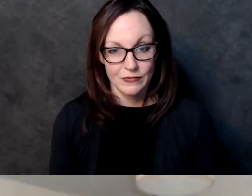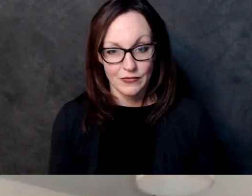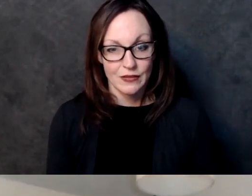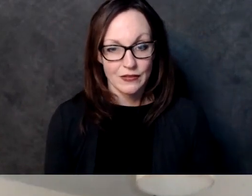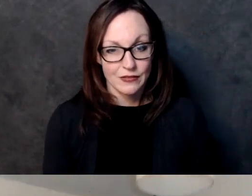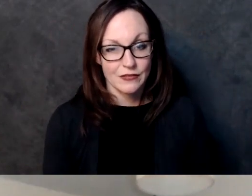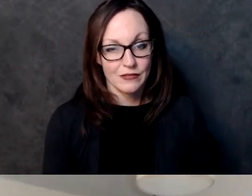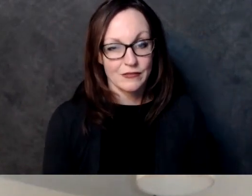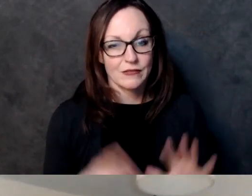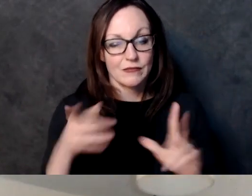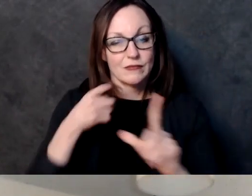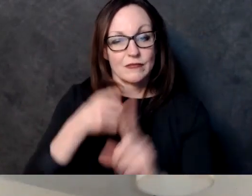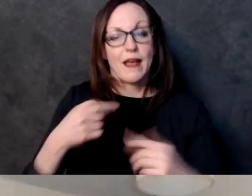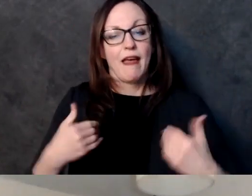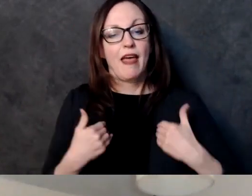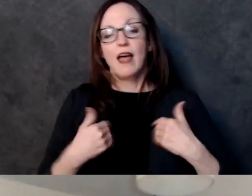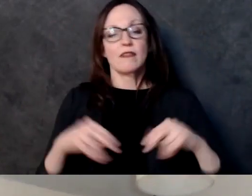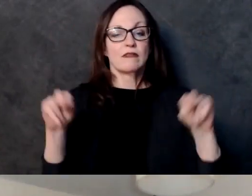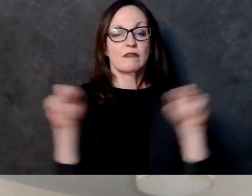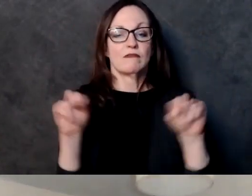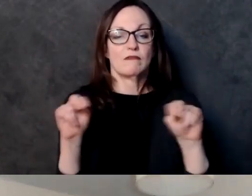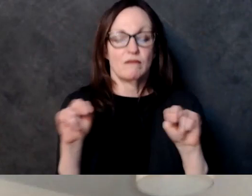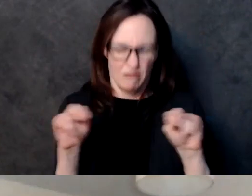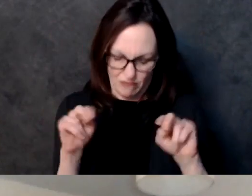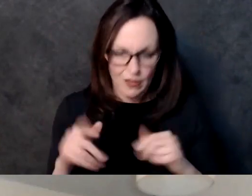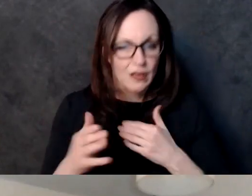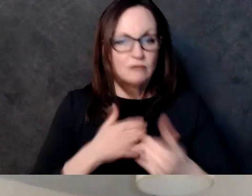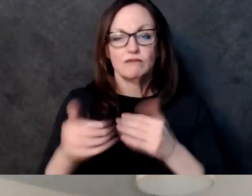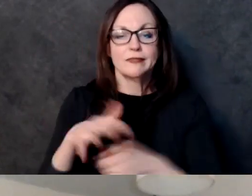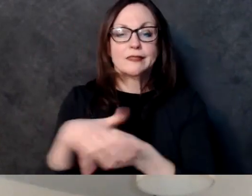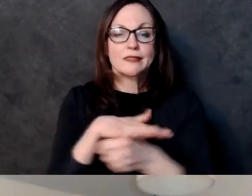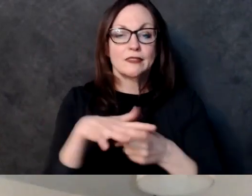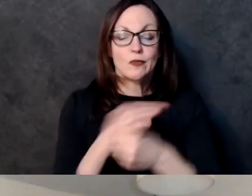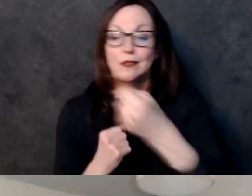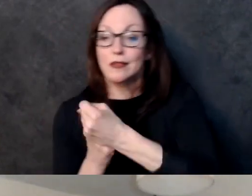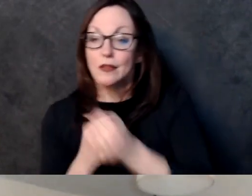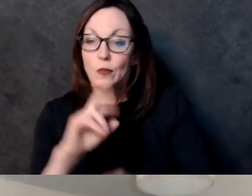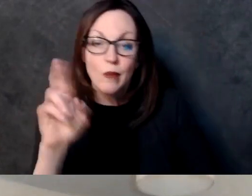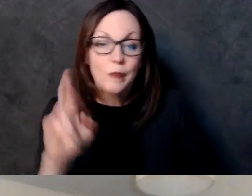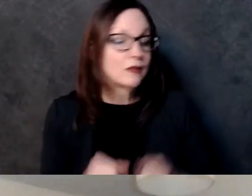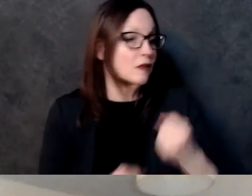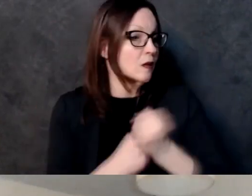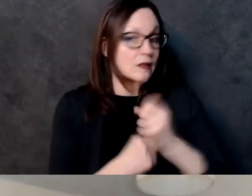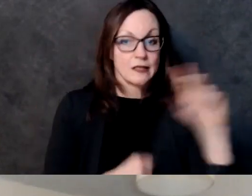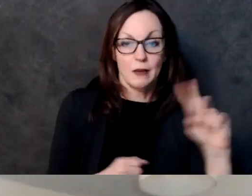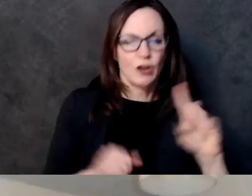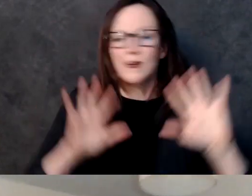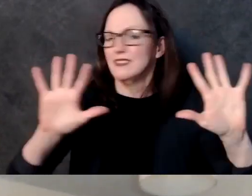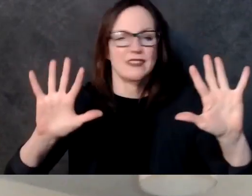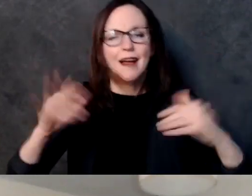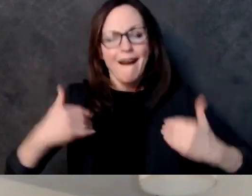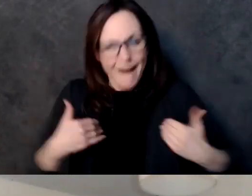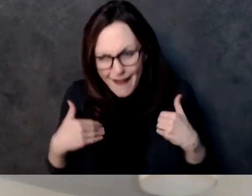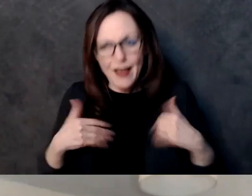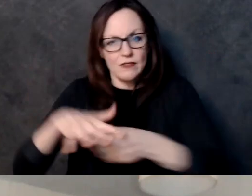recognize that the the the game is tilted against them um and stay tuned i'm actually working with a uwm